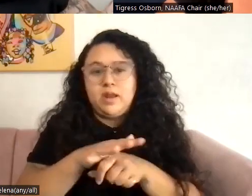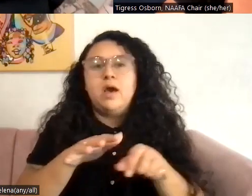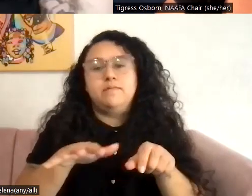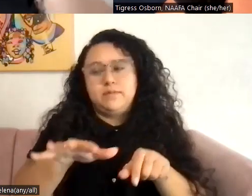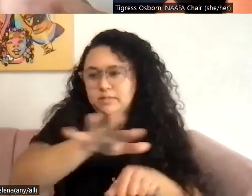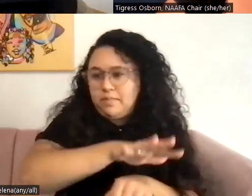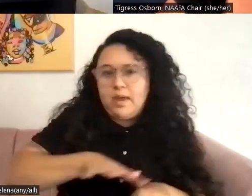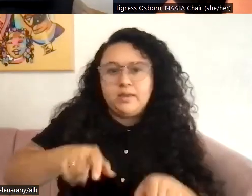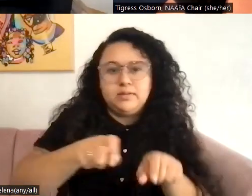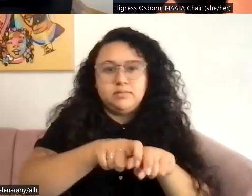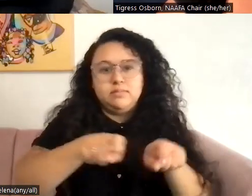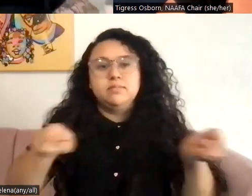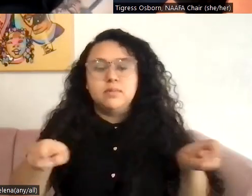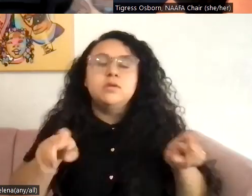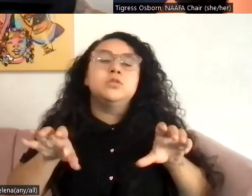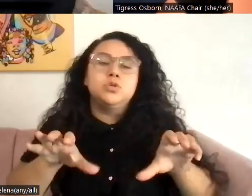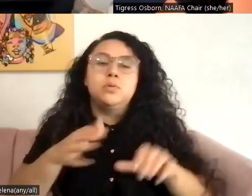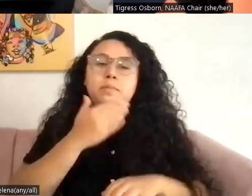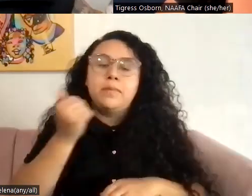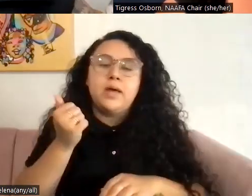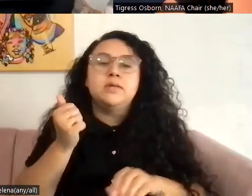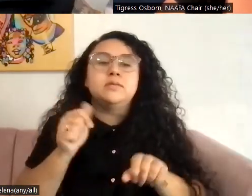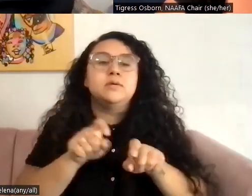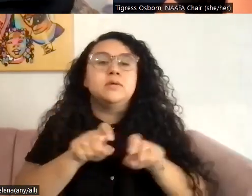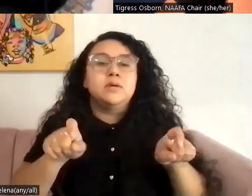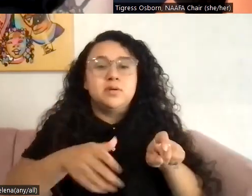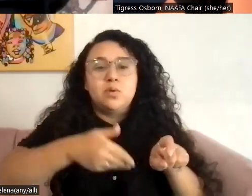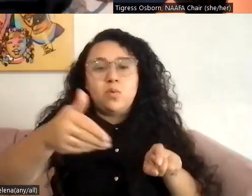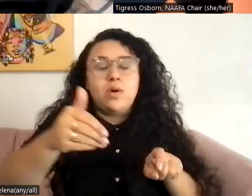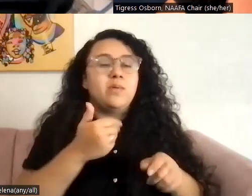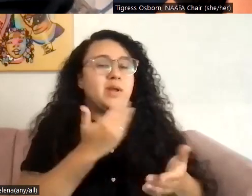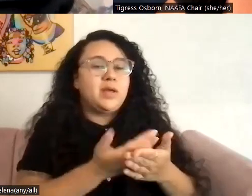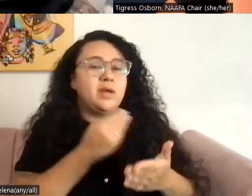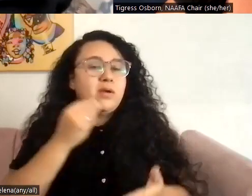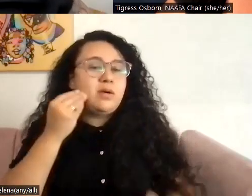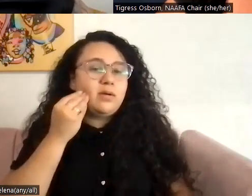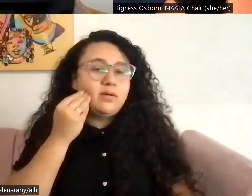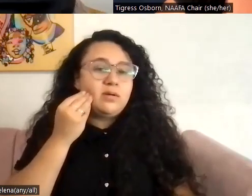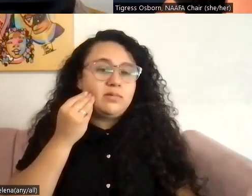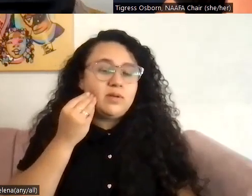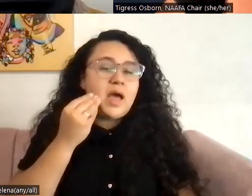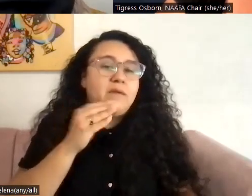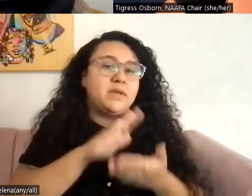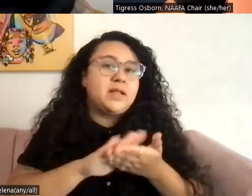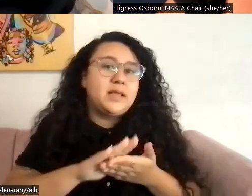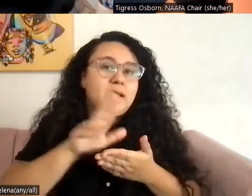do my best. And then when I get home, sometimes I have to sort of tidy up.